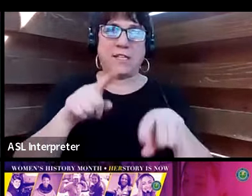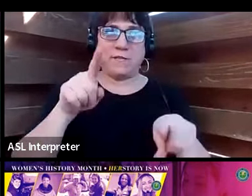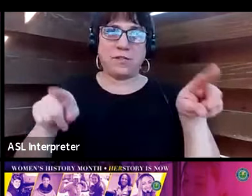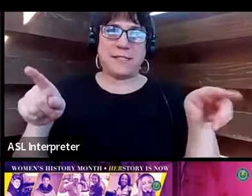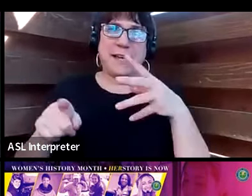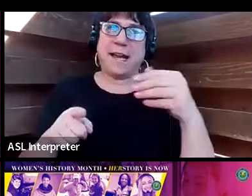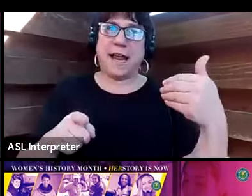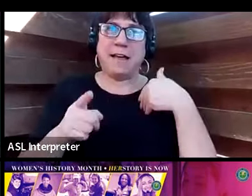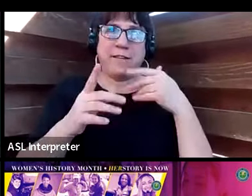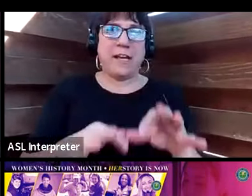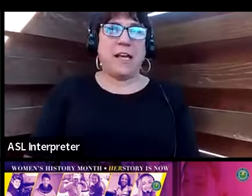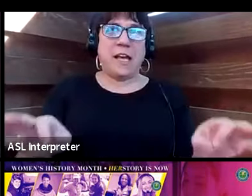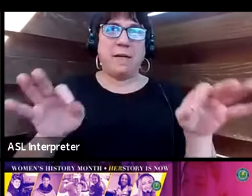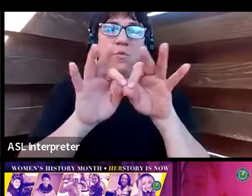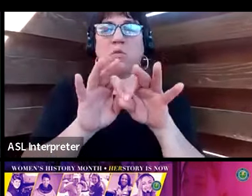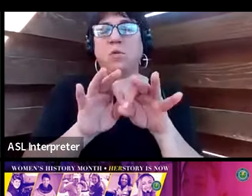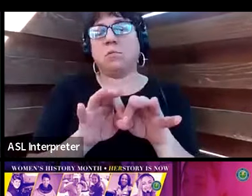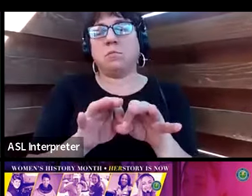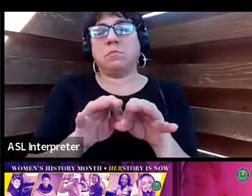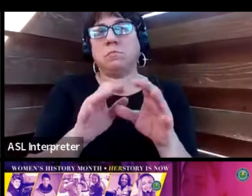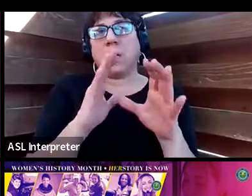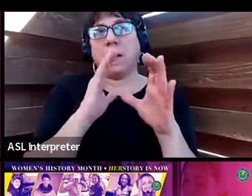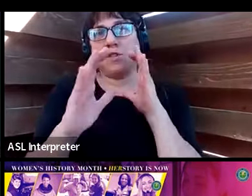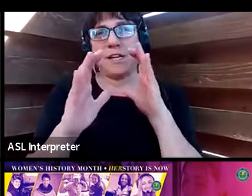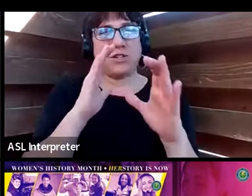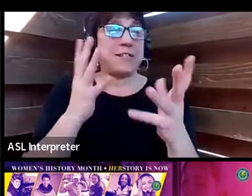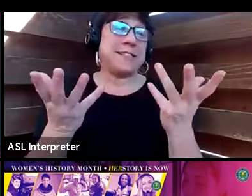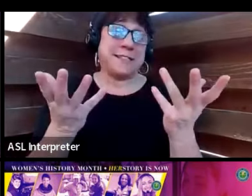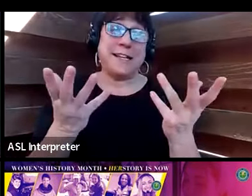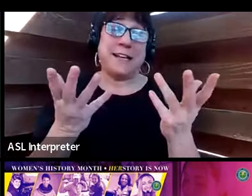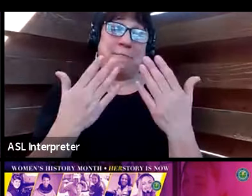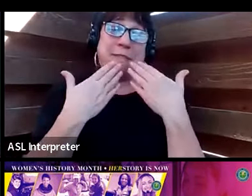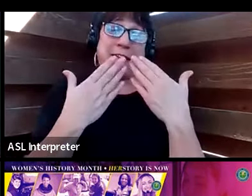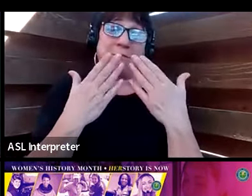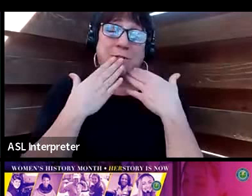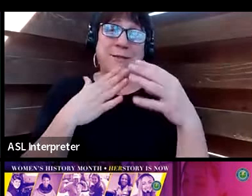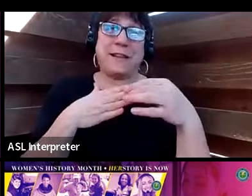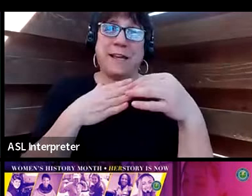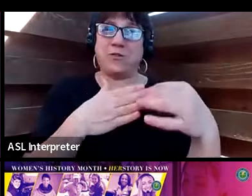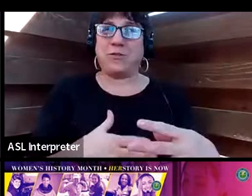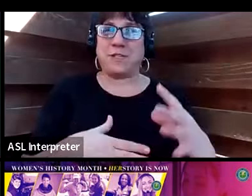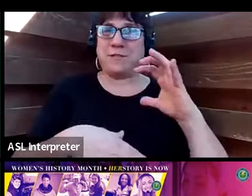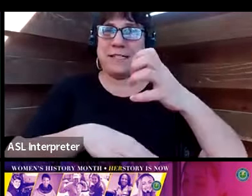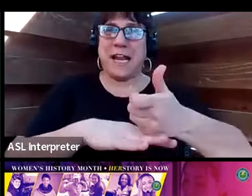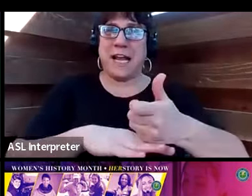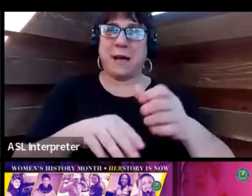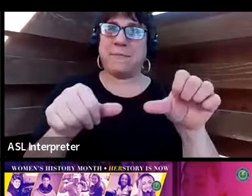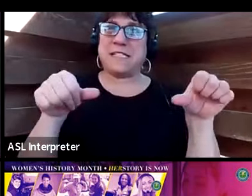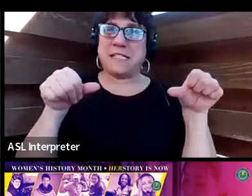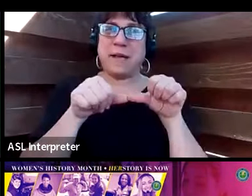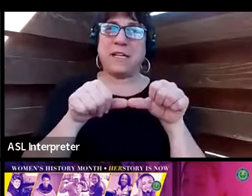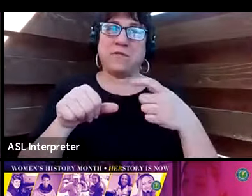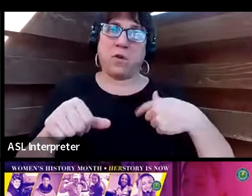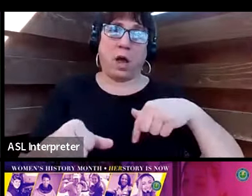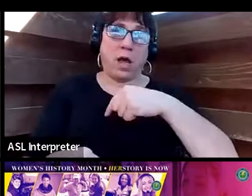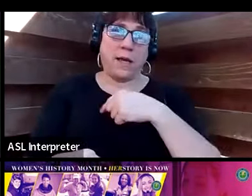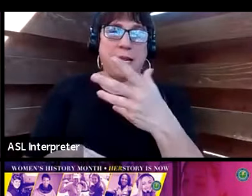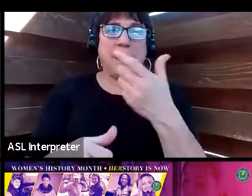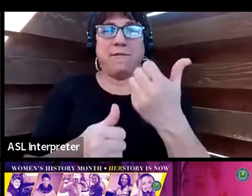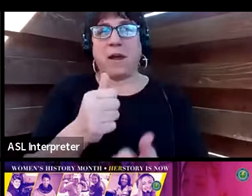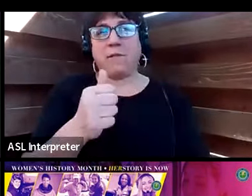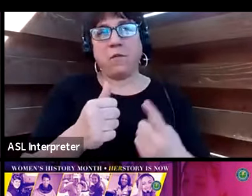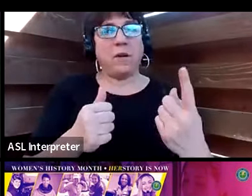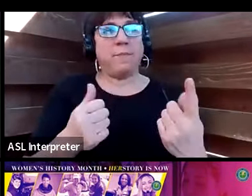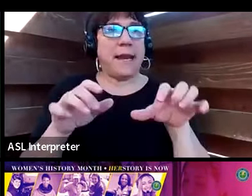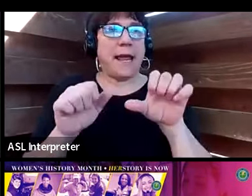have important conversations. And so, I am thankful to the leadership for just creating that space for us, and then just for everyone